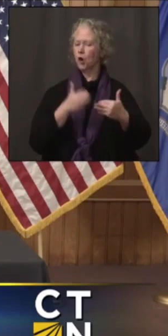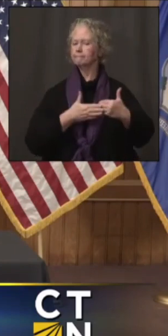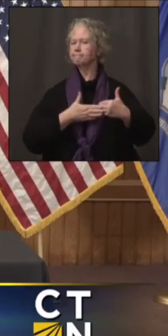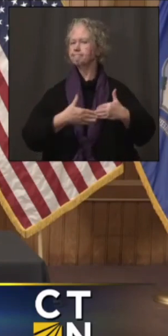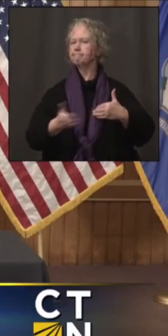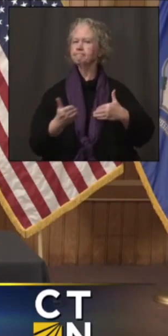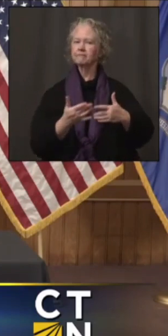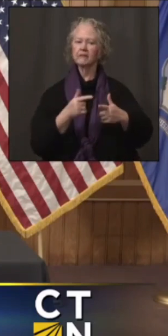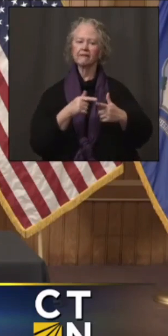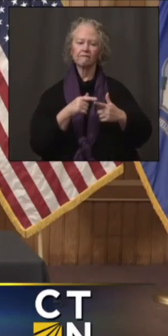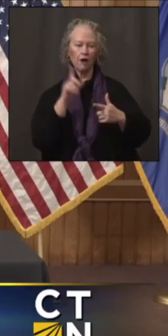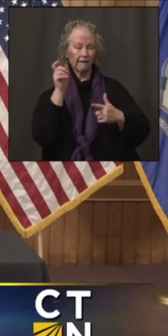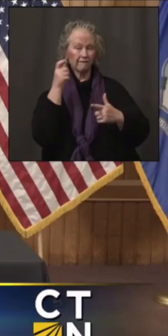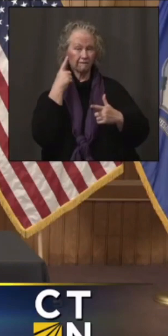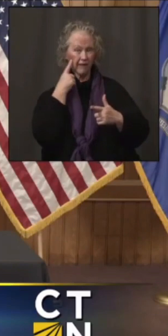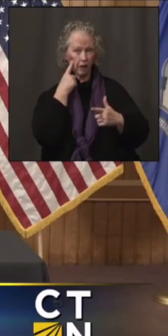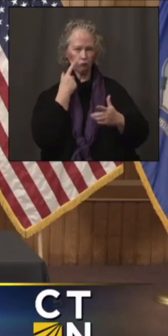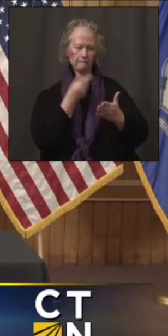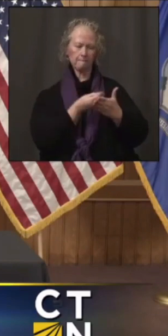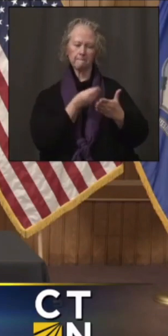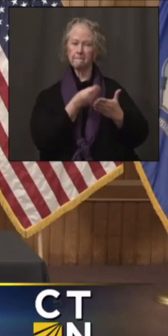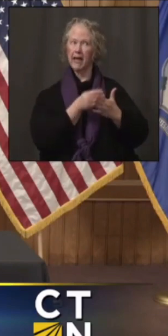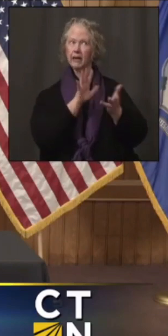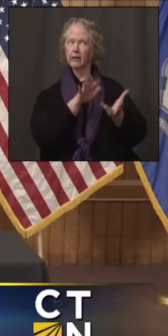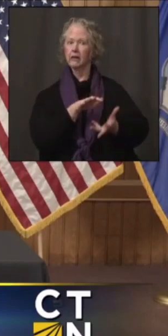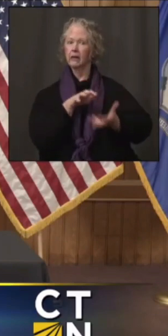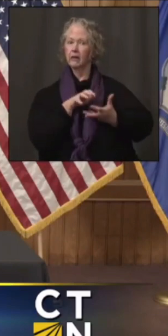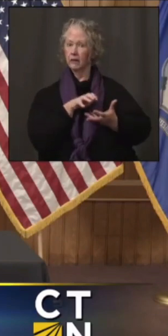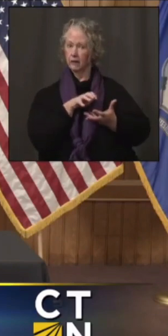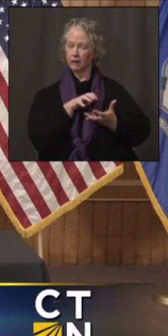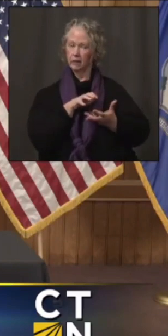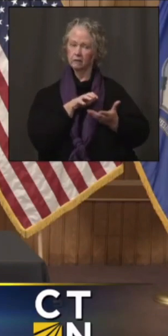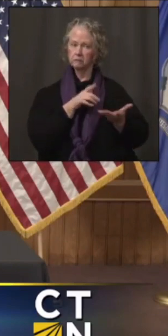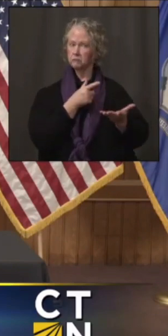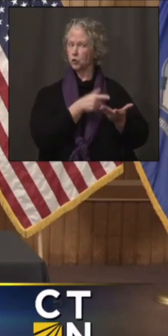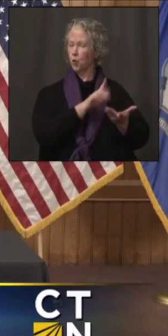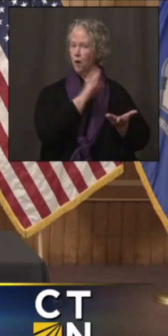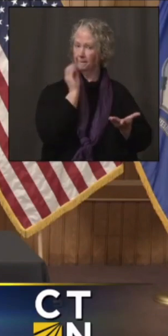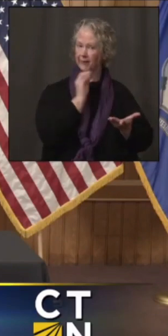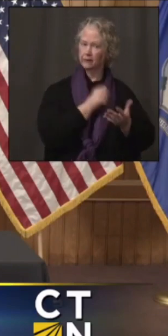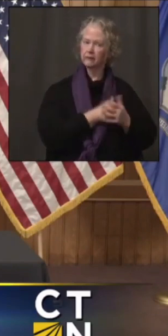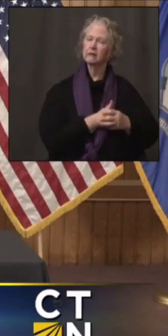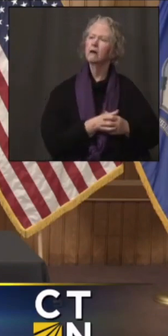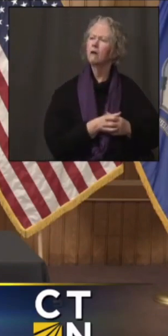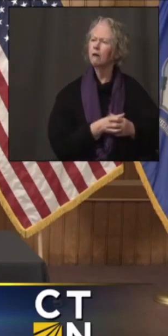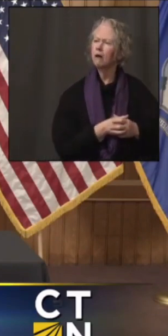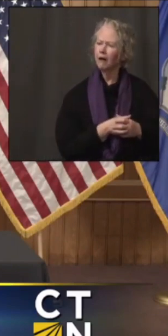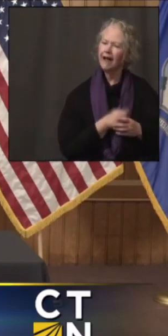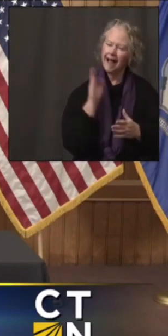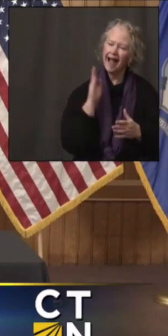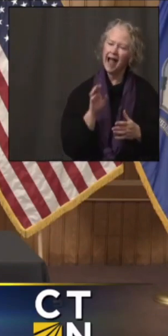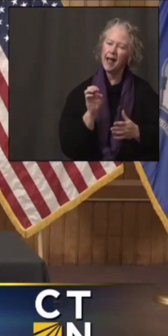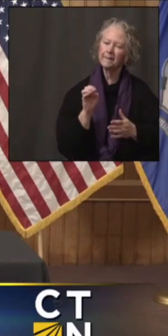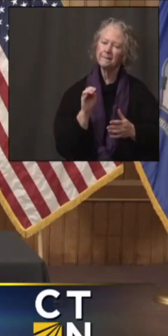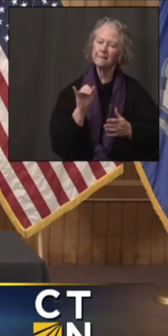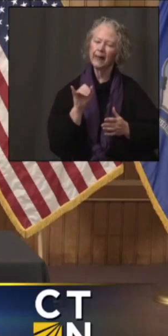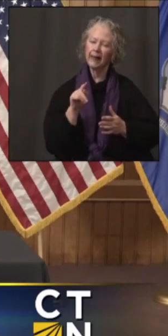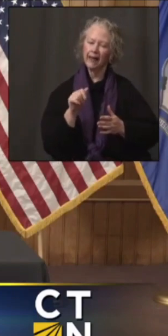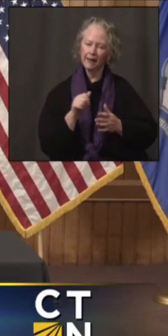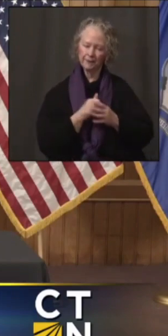federal coronavirus relief money is allocated. Do you have an opinion on that? Yeah. Hi, Amelia. Um,